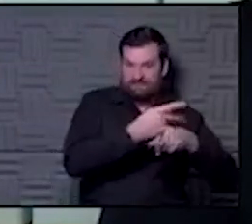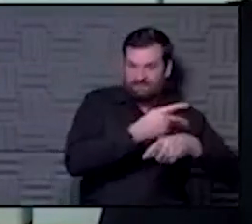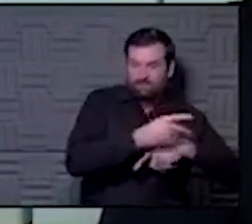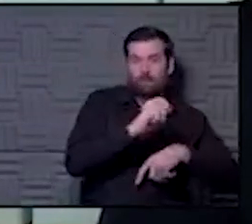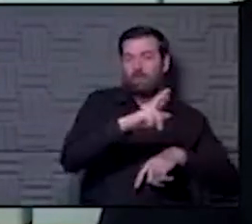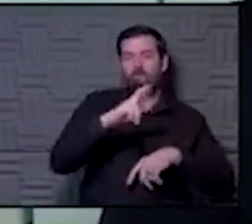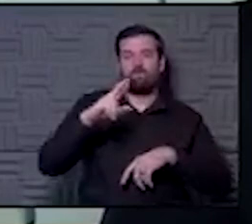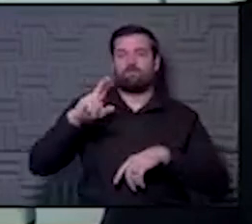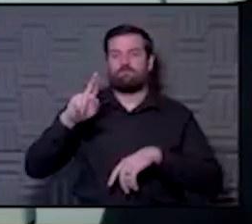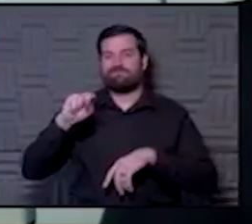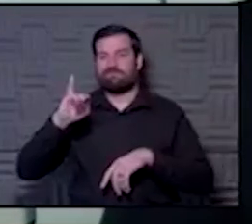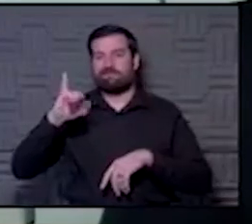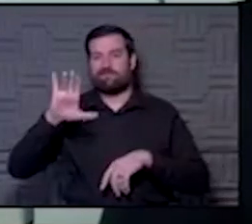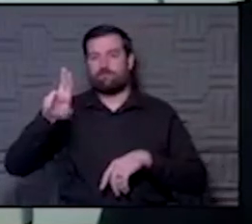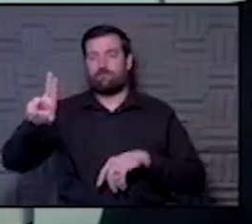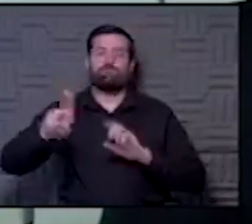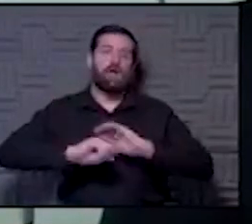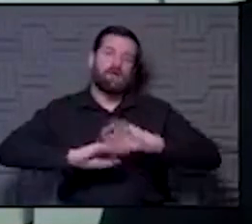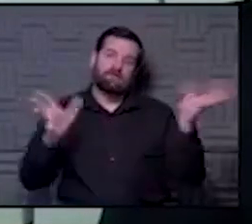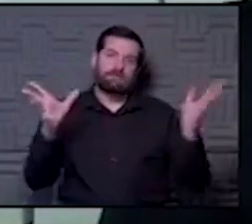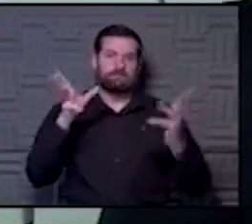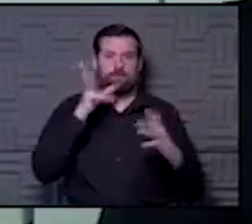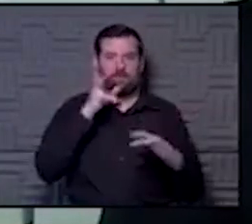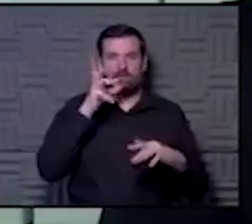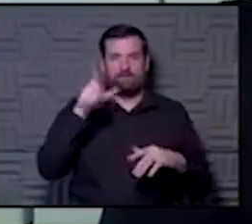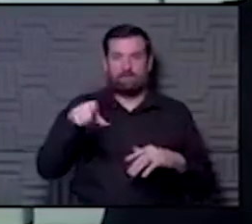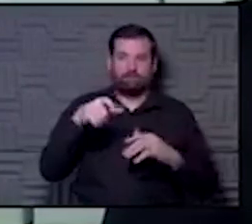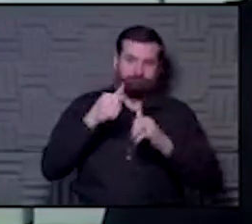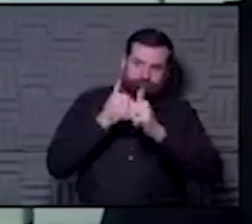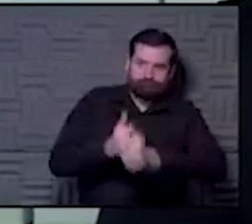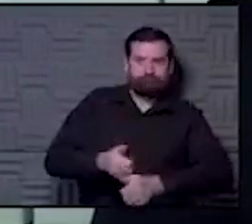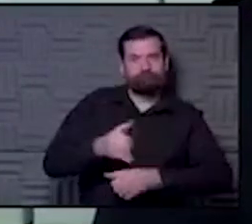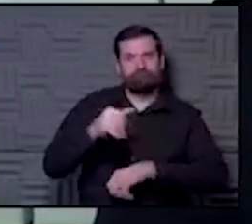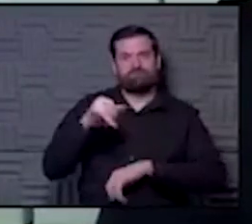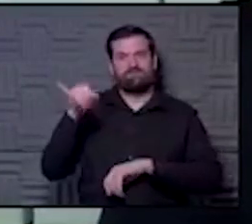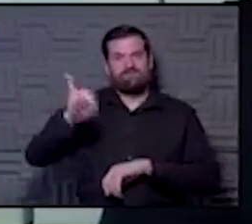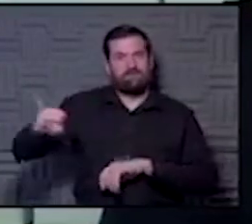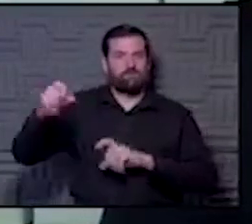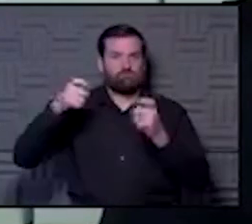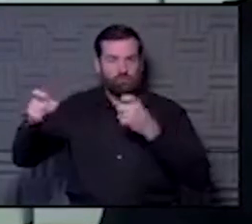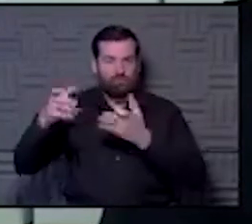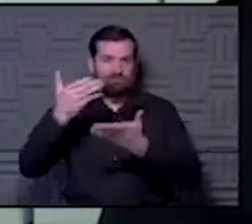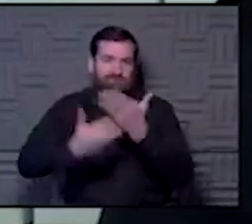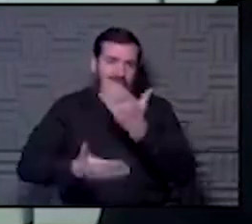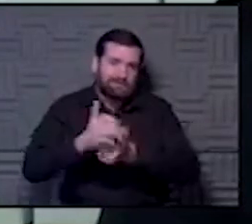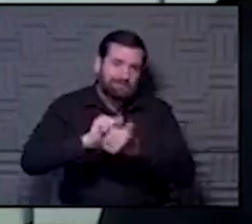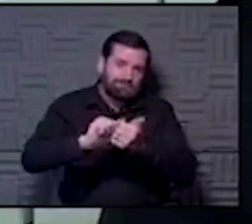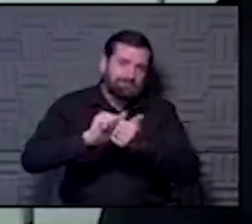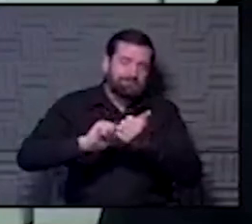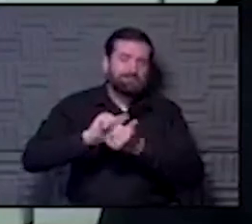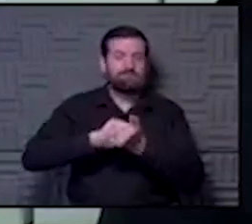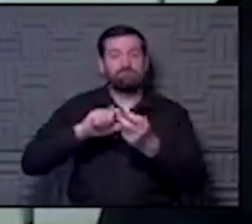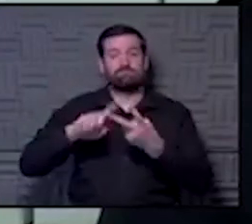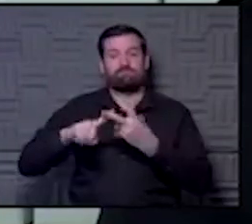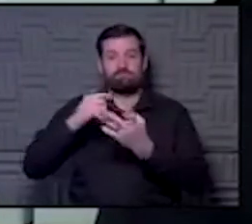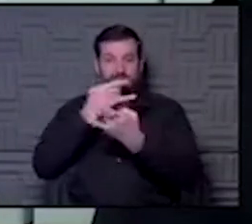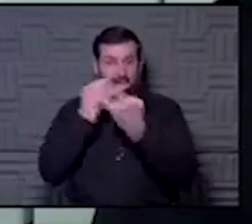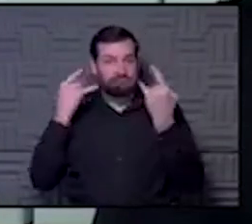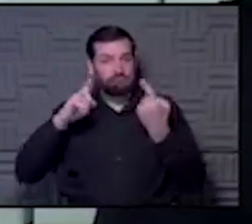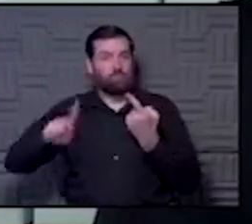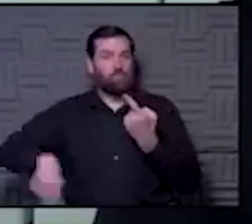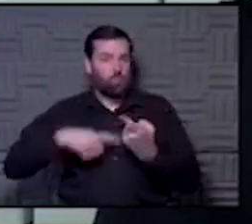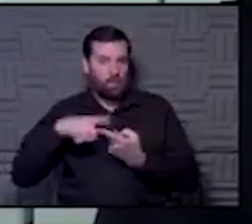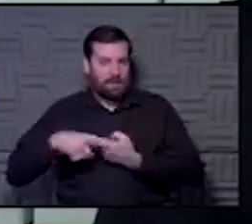know, obviously moms need to continue to practice infection control and wash hands and wear a mask when holding their brand new baby,